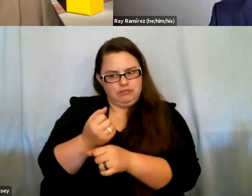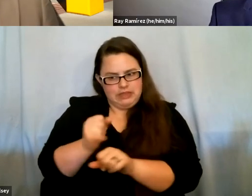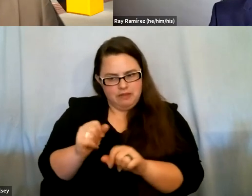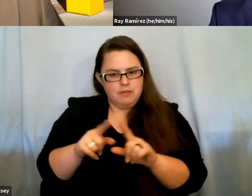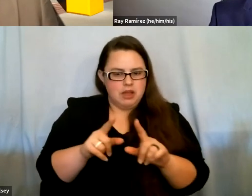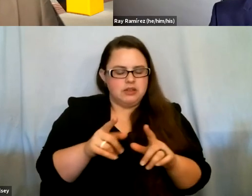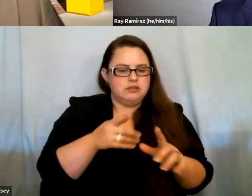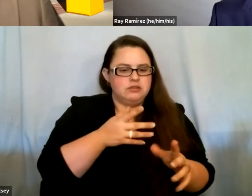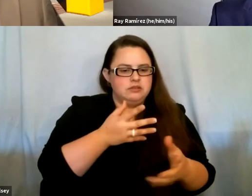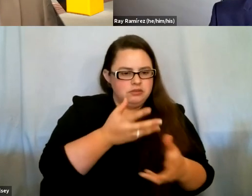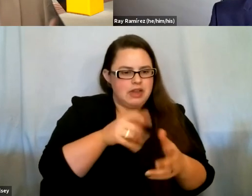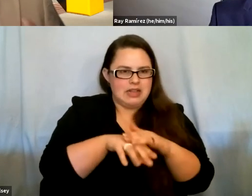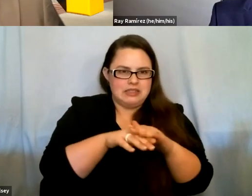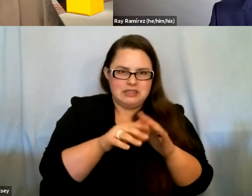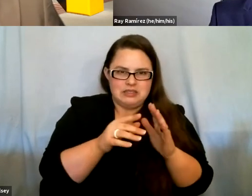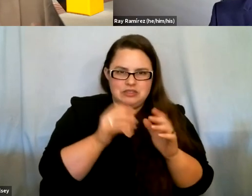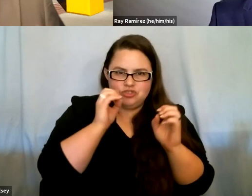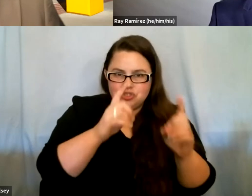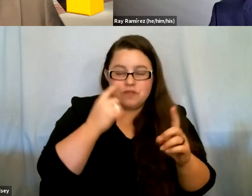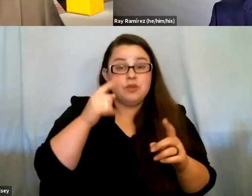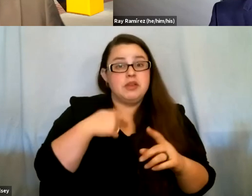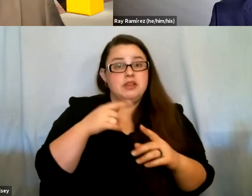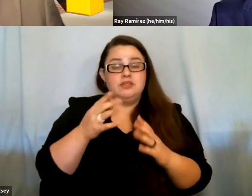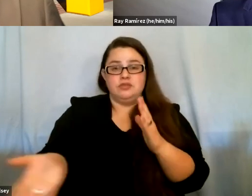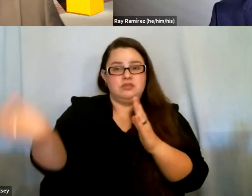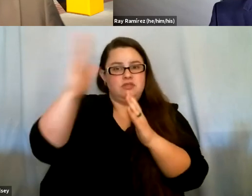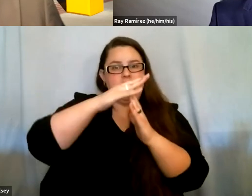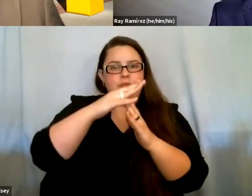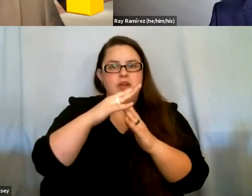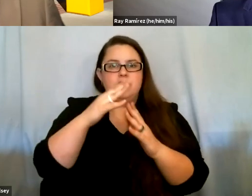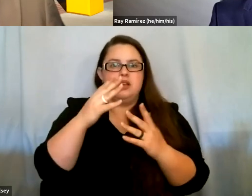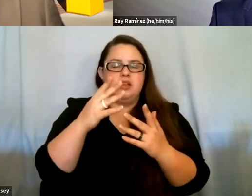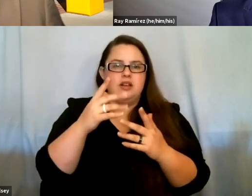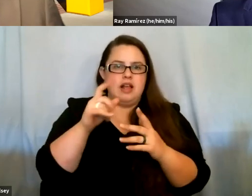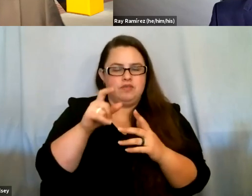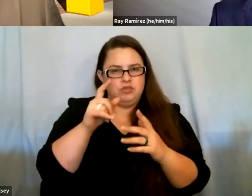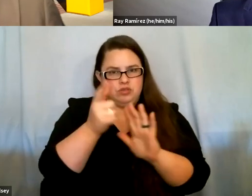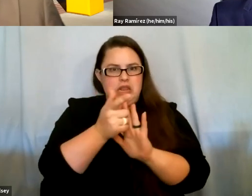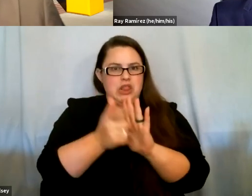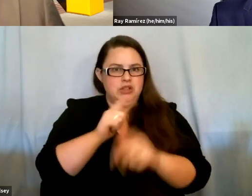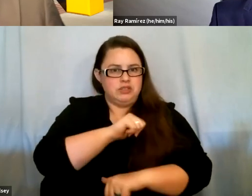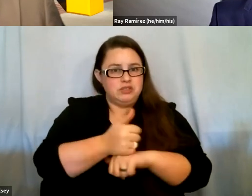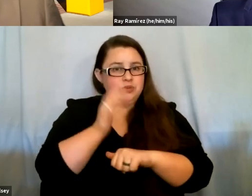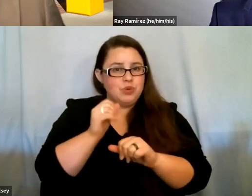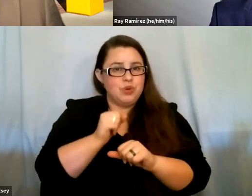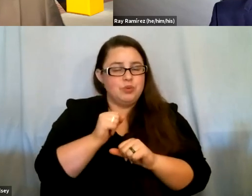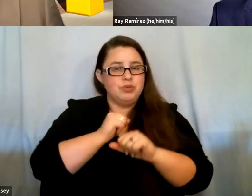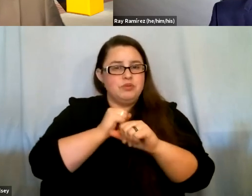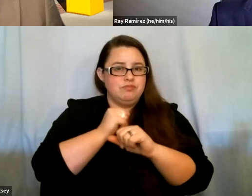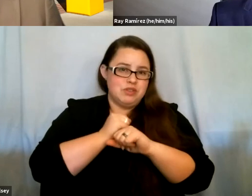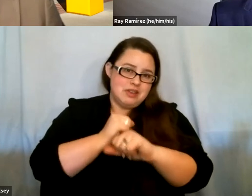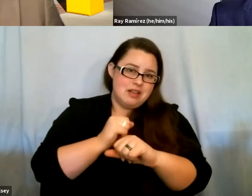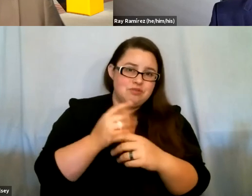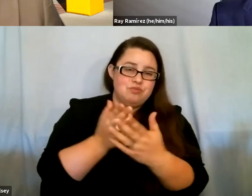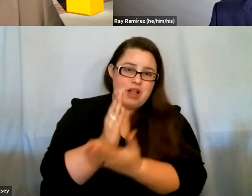but definitely, I think for me, it starts at the top by setting legislation that's going to protect the rights of incarcerated